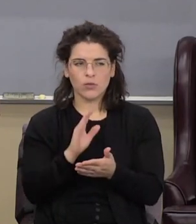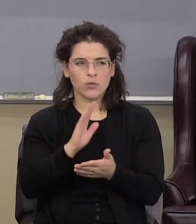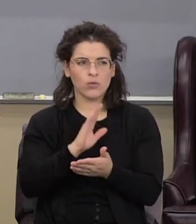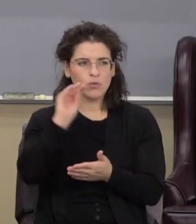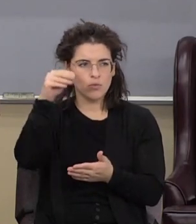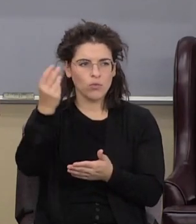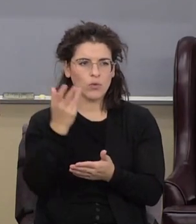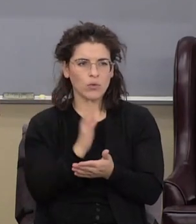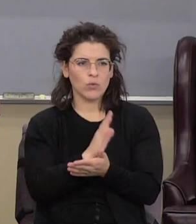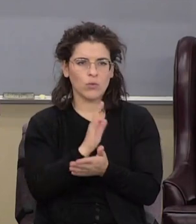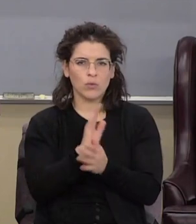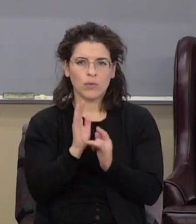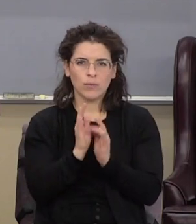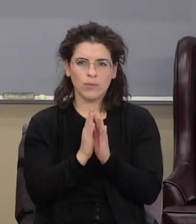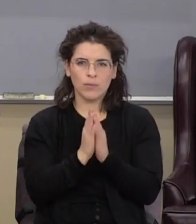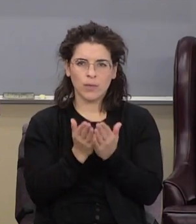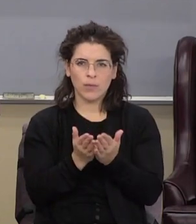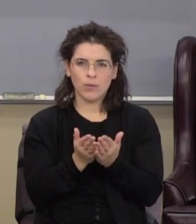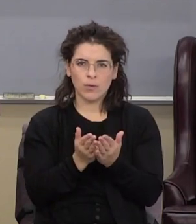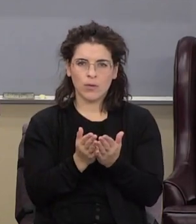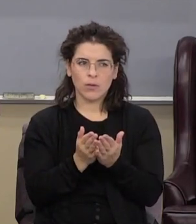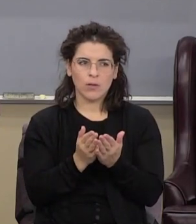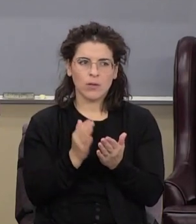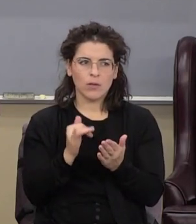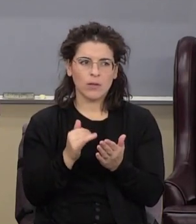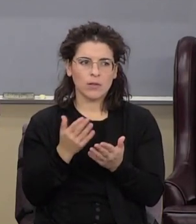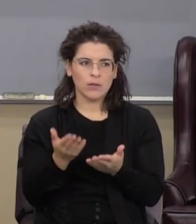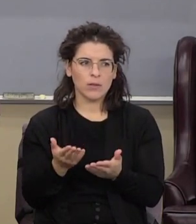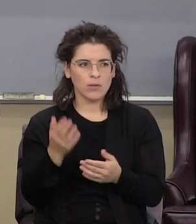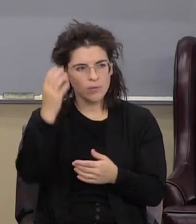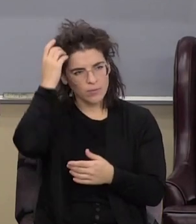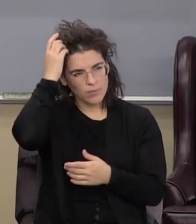paying for those things. And that's there.